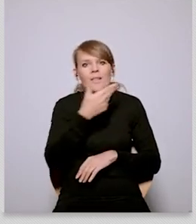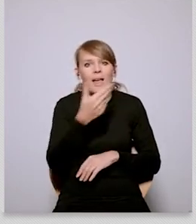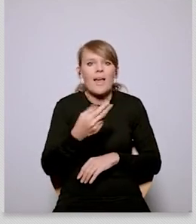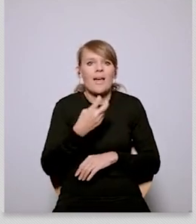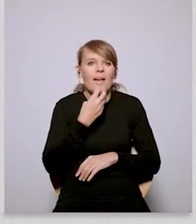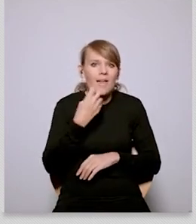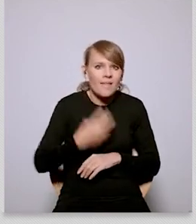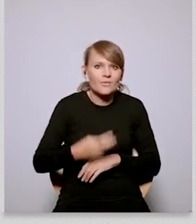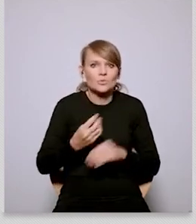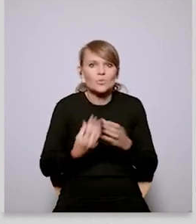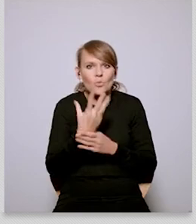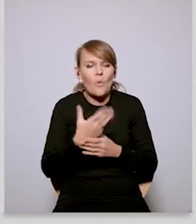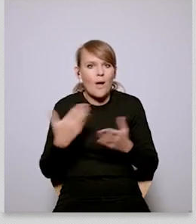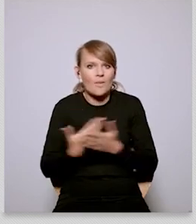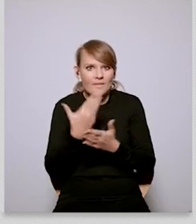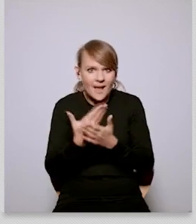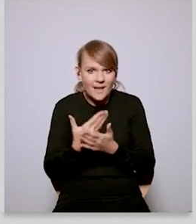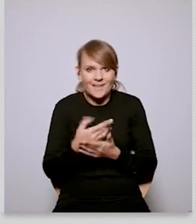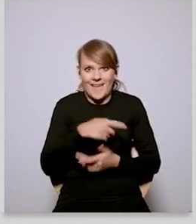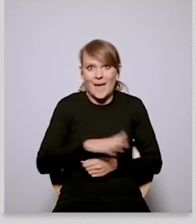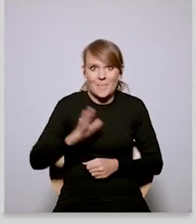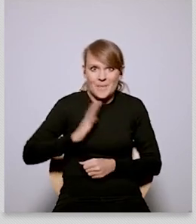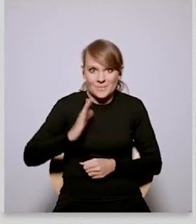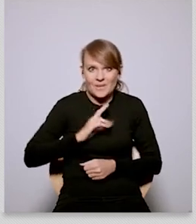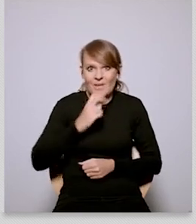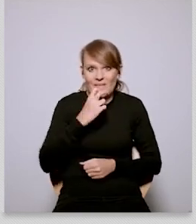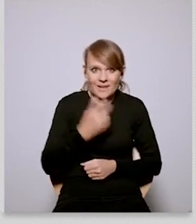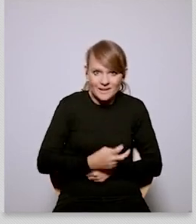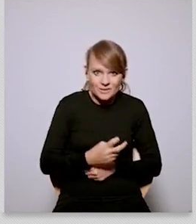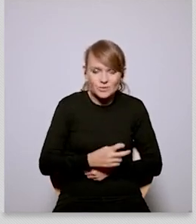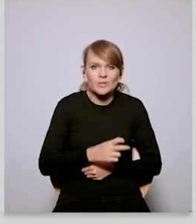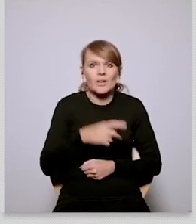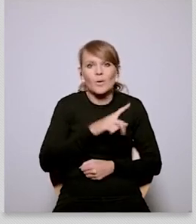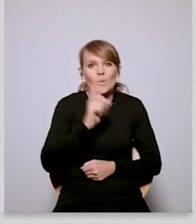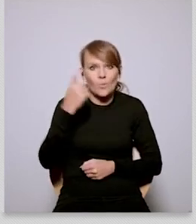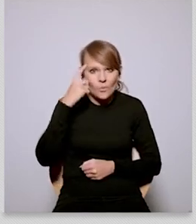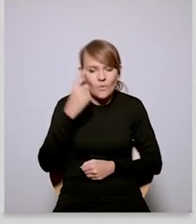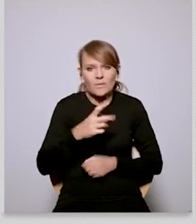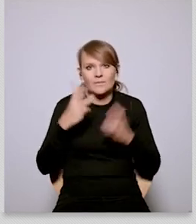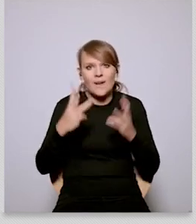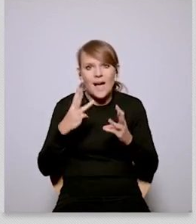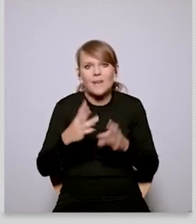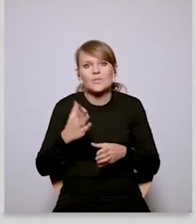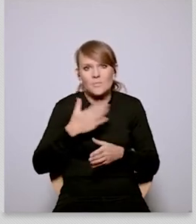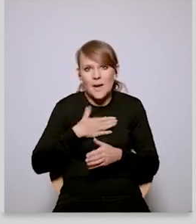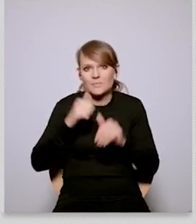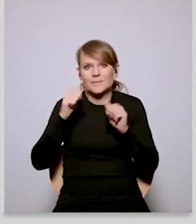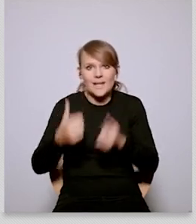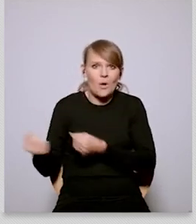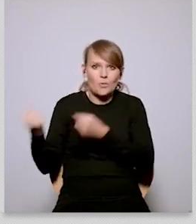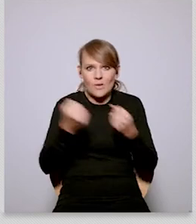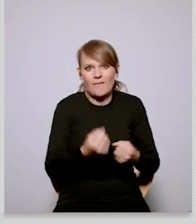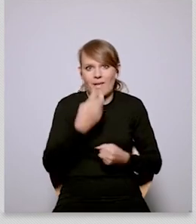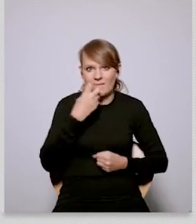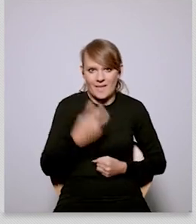so we are talking about electrification in model sun we are talking about renewable sources